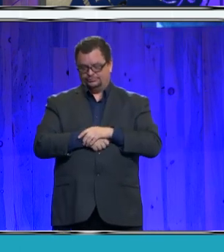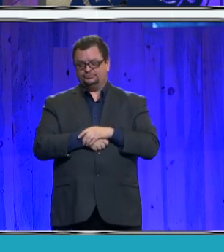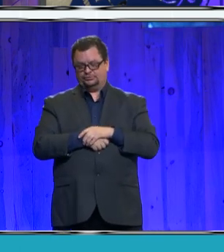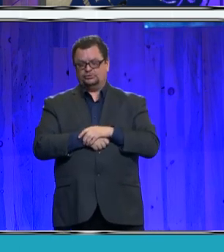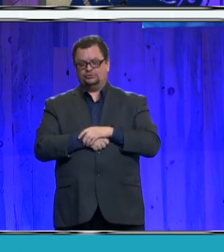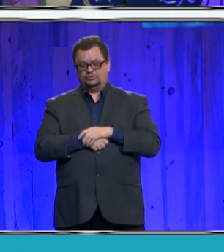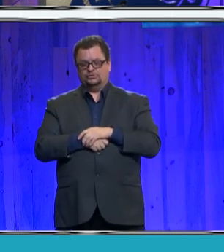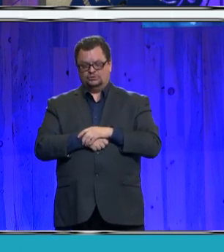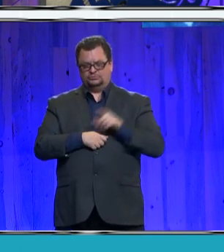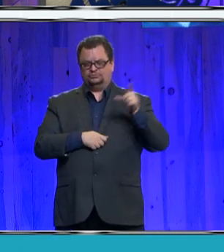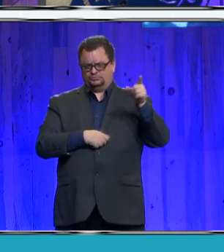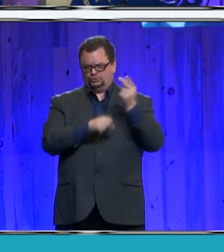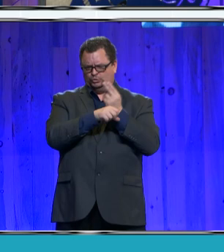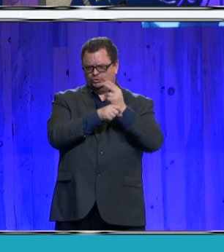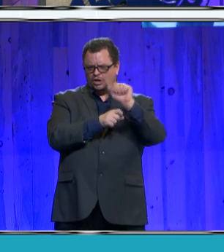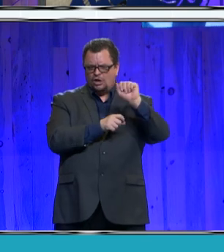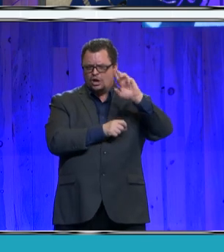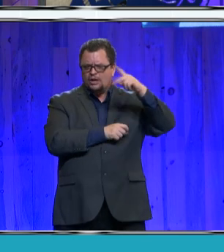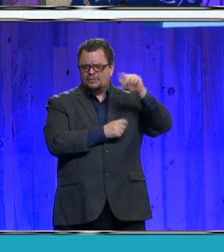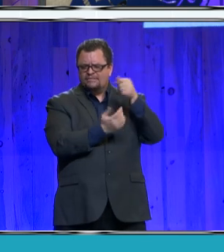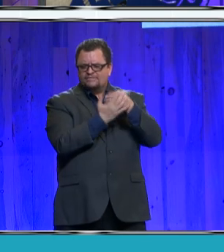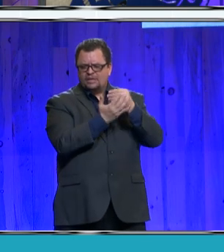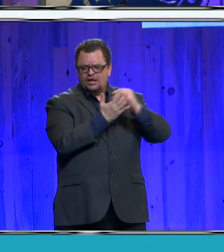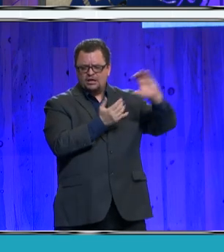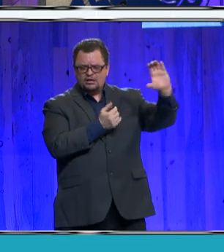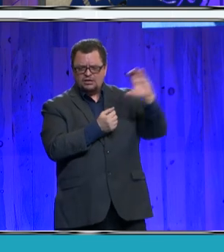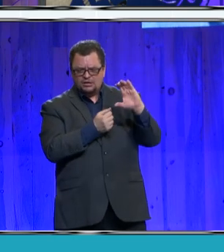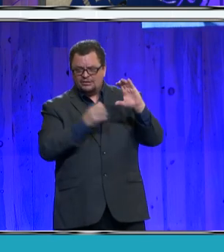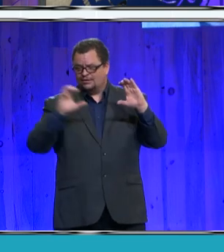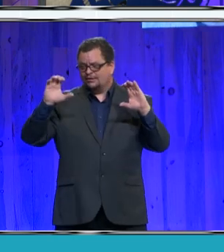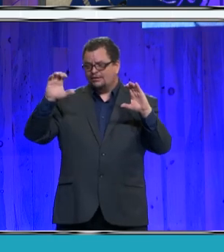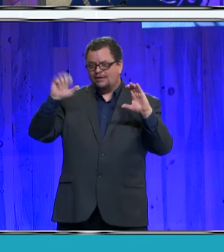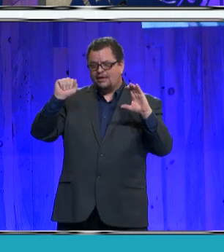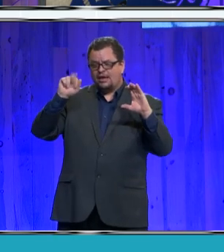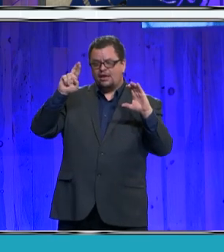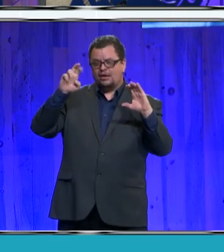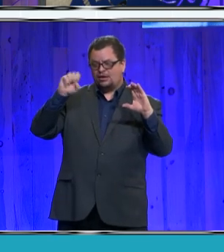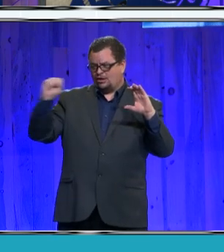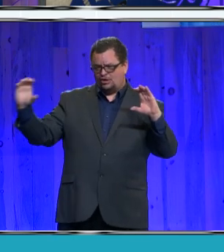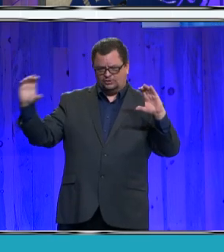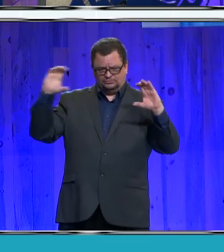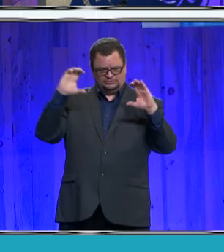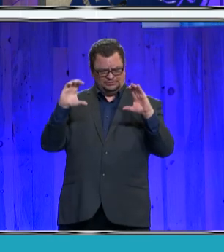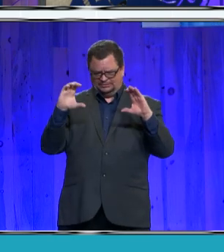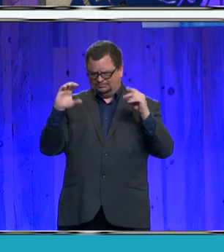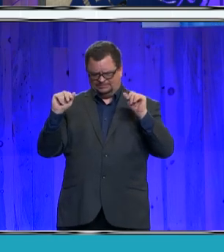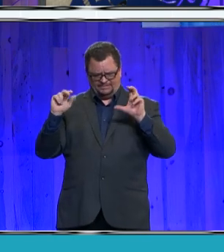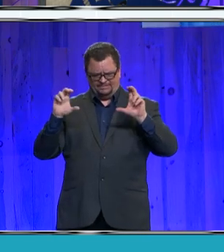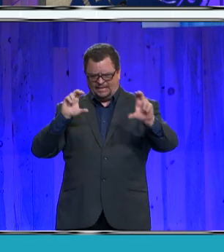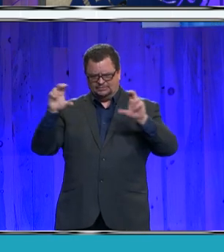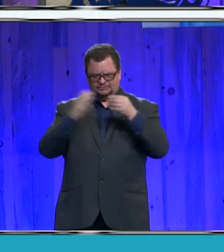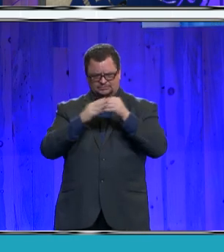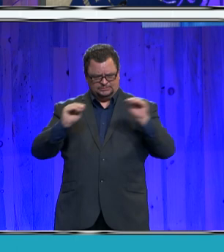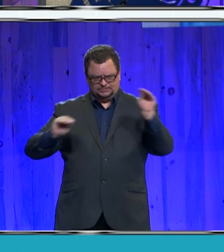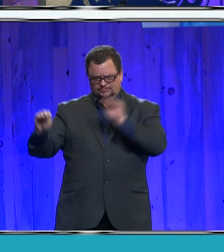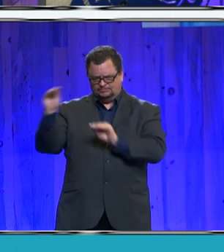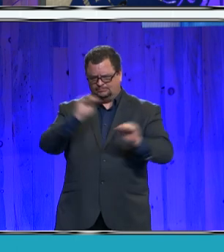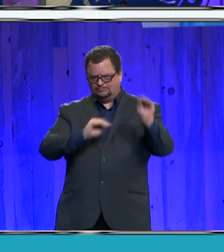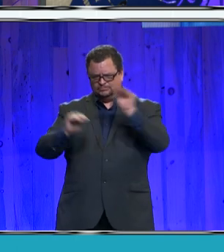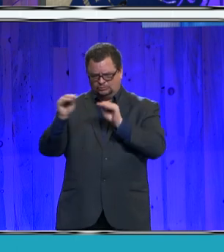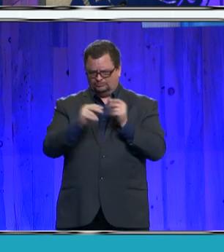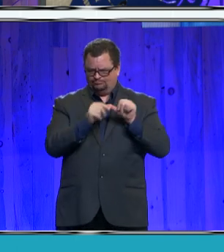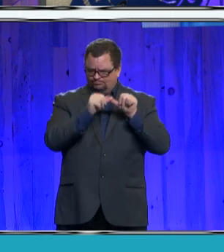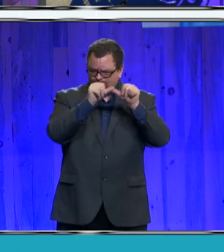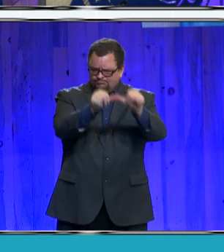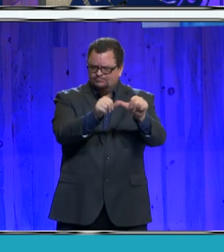grants to over 1,400 local small businesses and nonprofits. We focused on areas